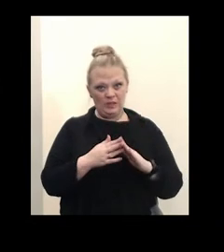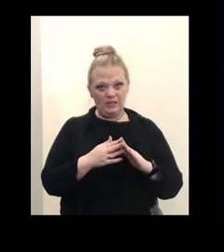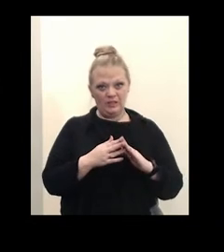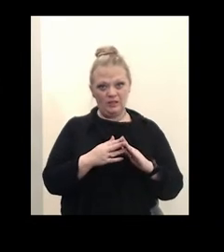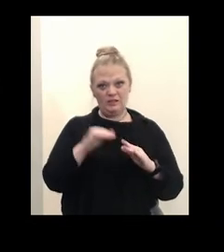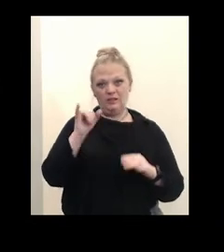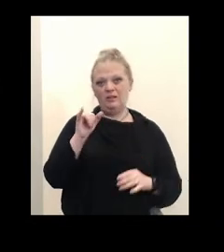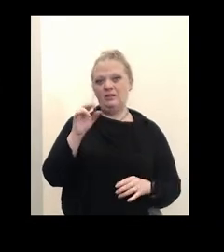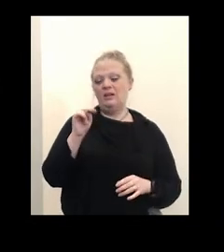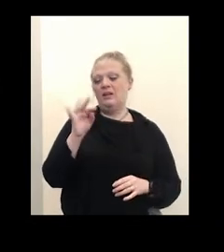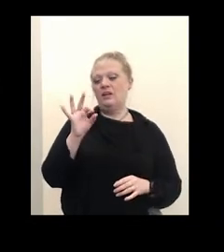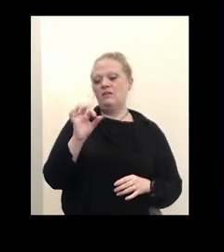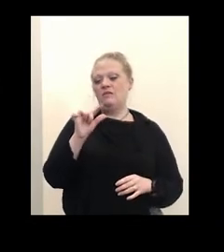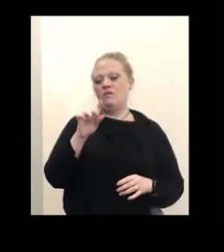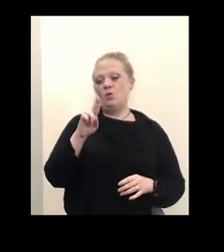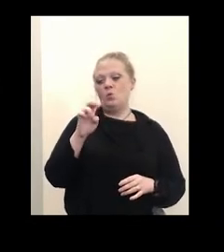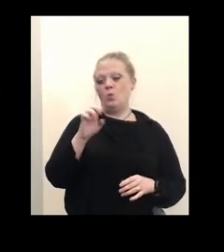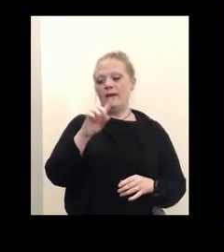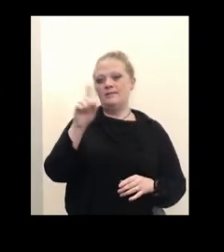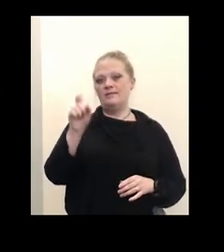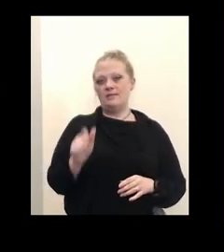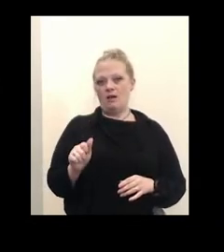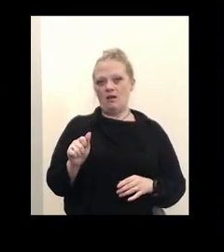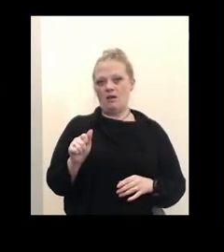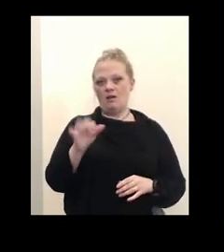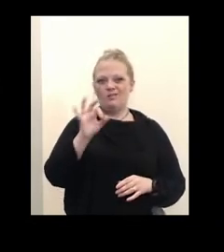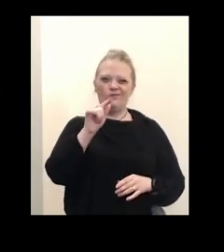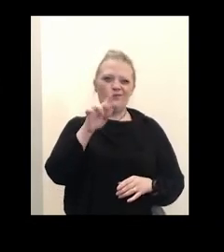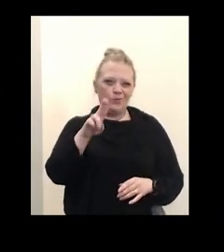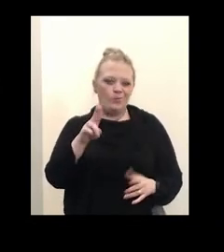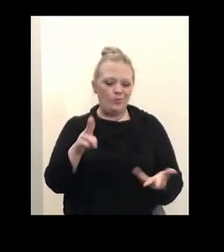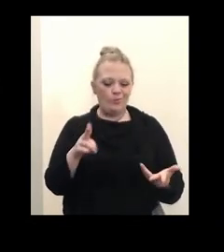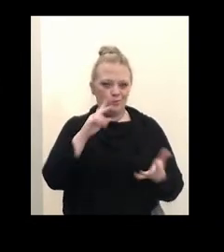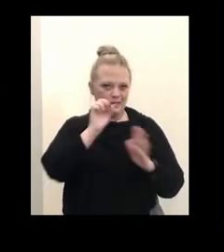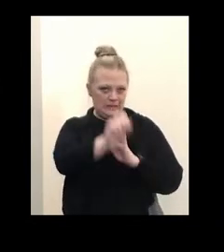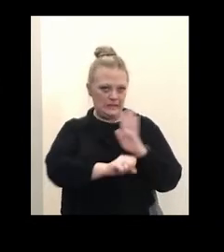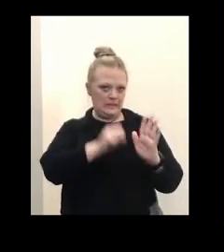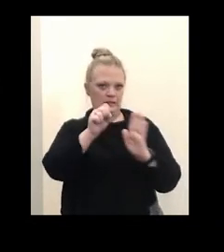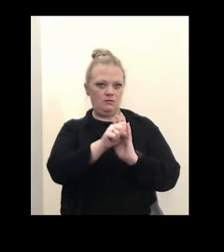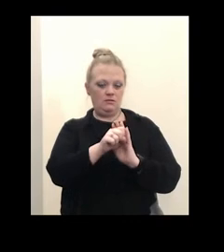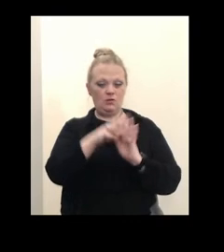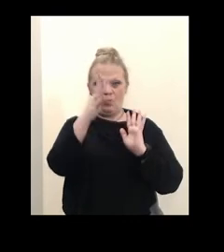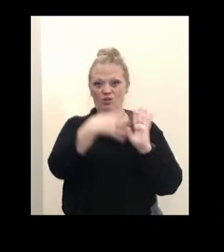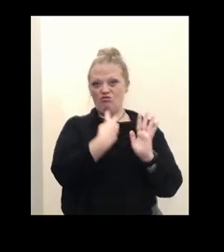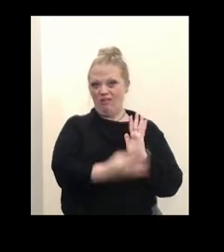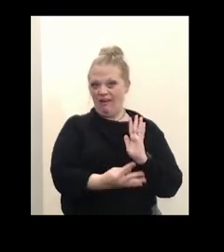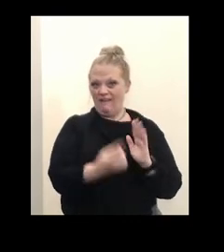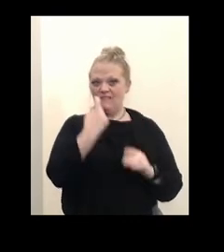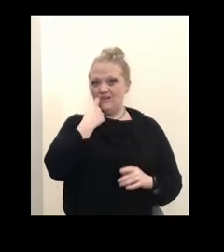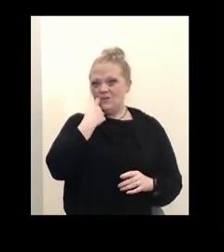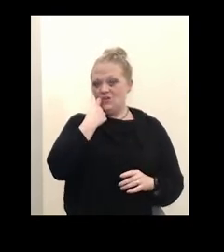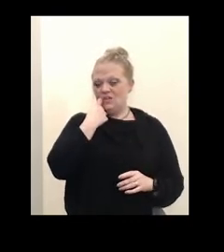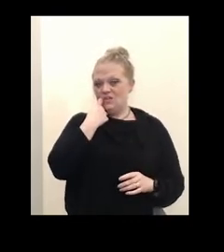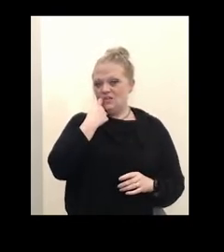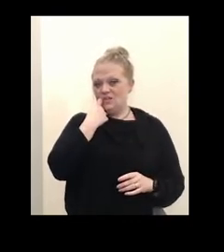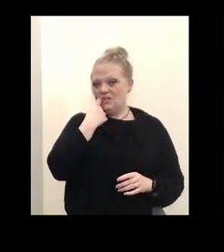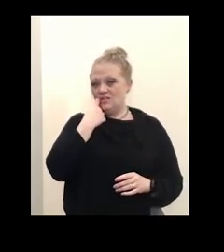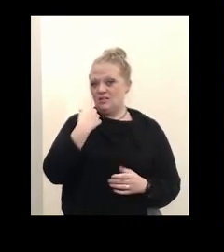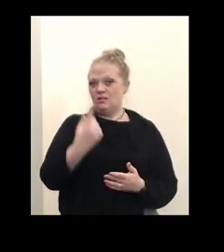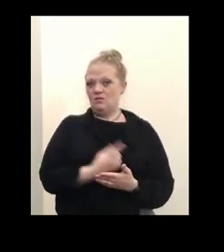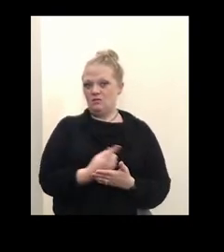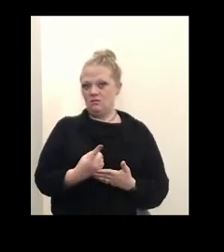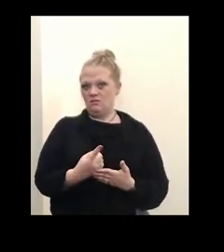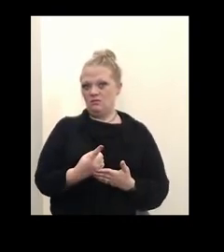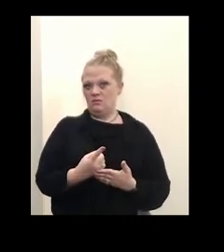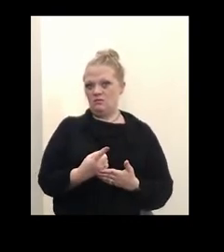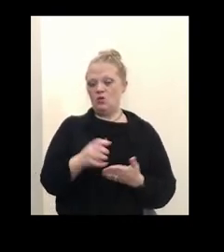it's uh it's almost flu season so uh this graph is from uh this past week's um new york state department of